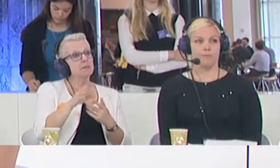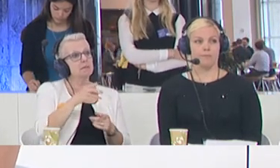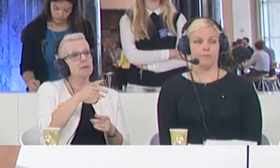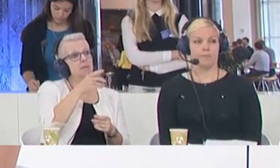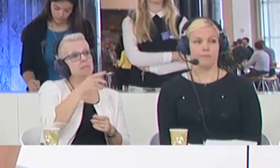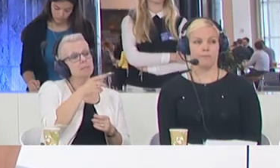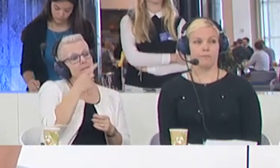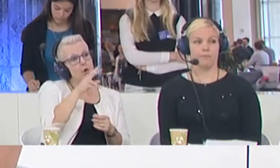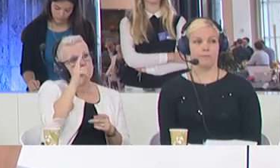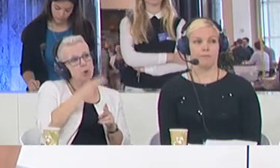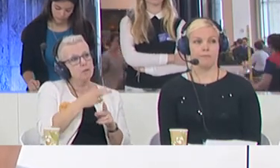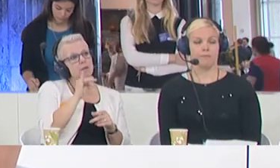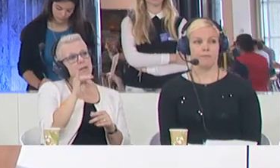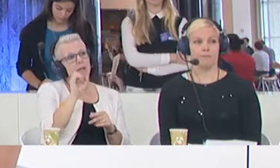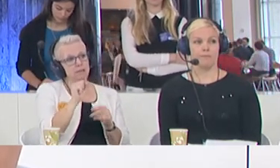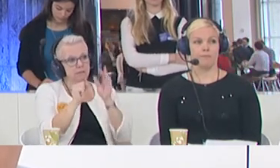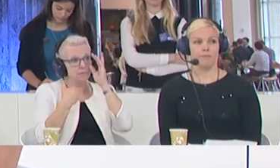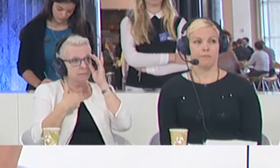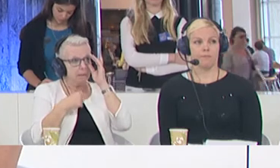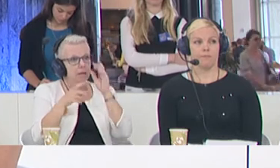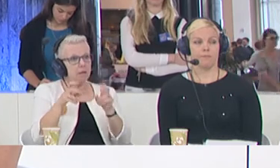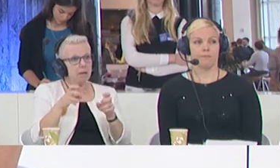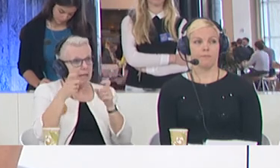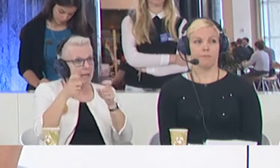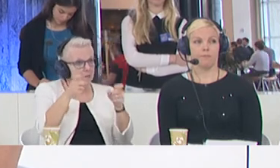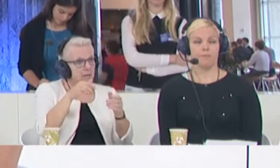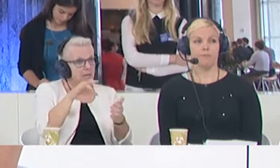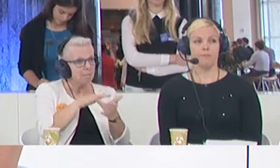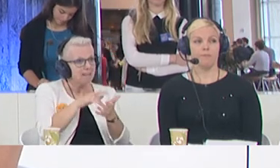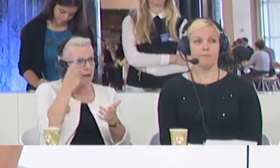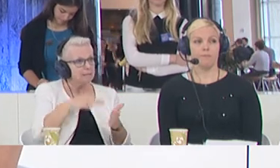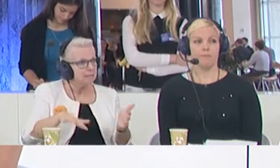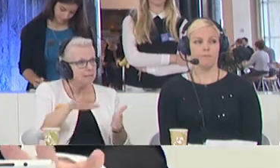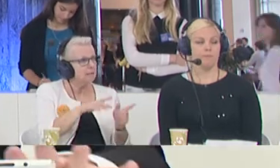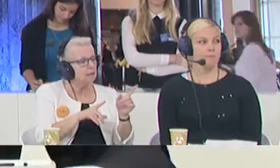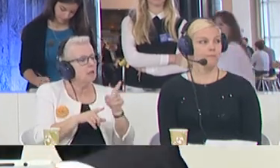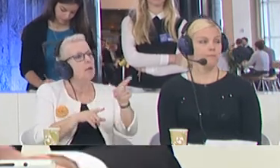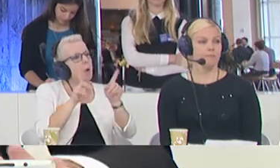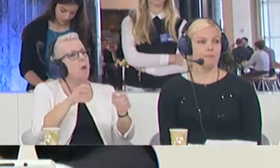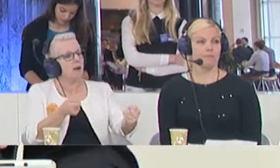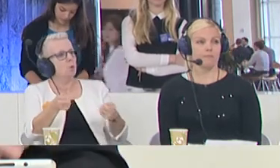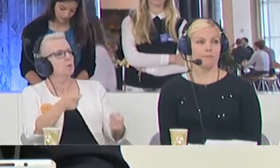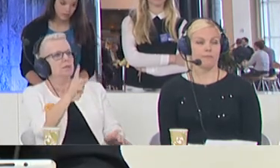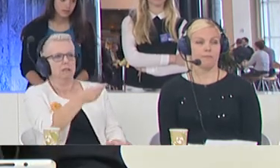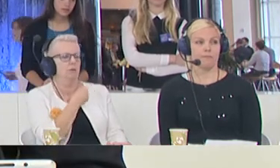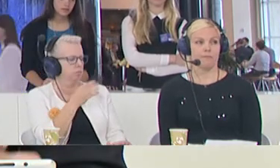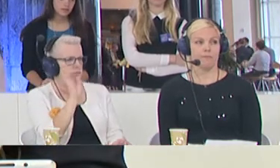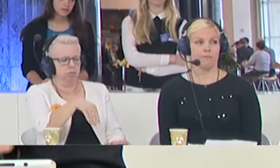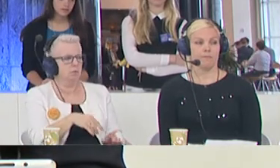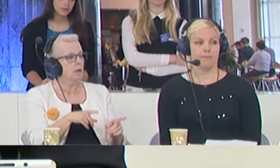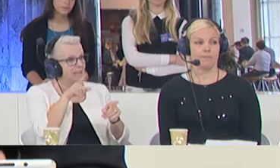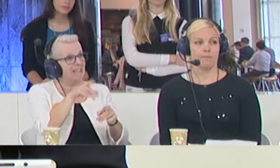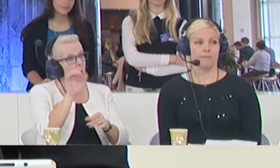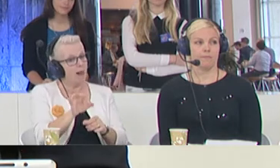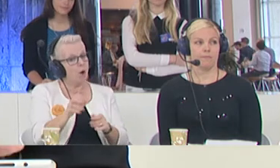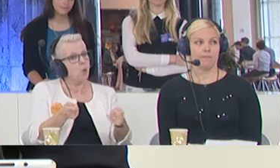that ISIS people would be traveling through Mediterranean in boats, I think it's a joke. But they're controlling